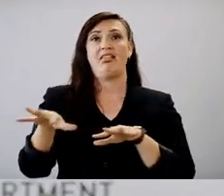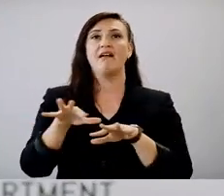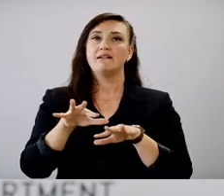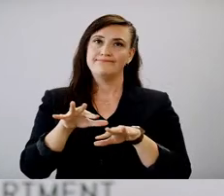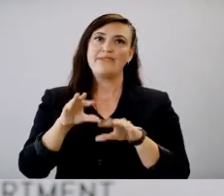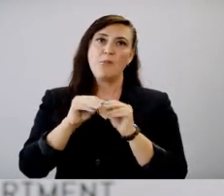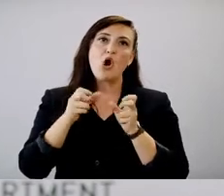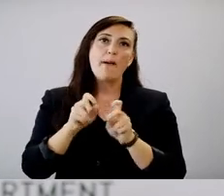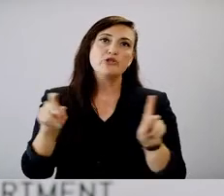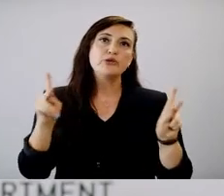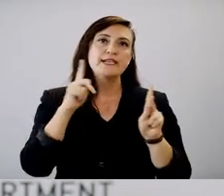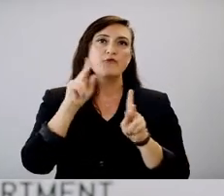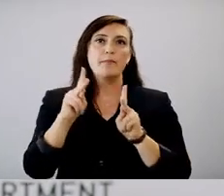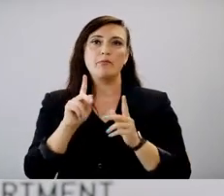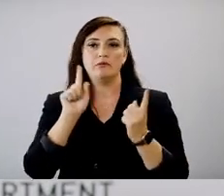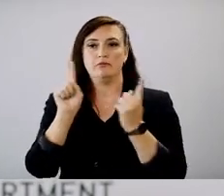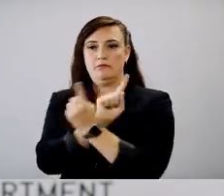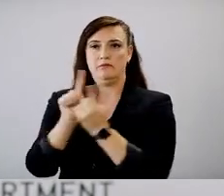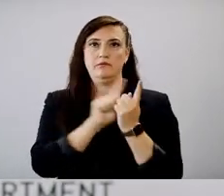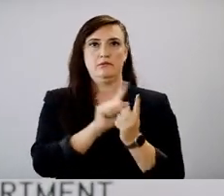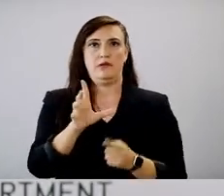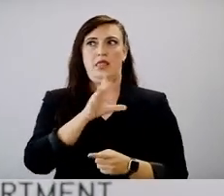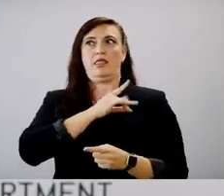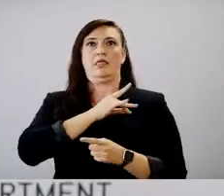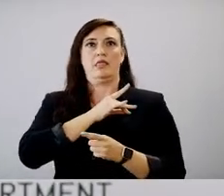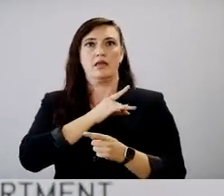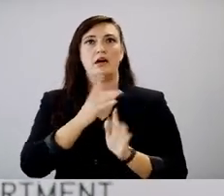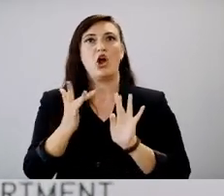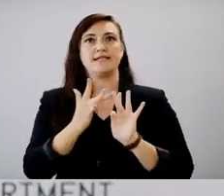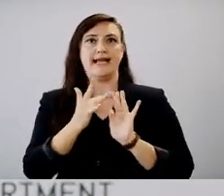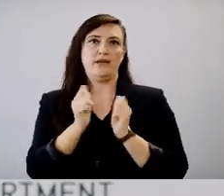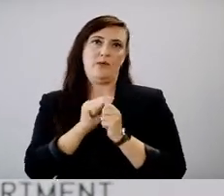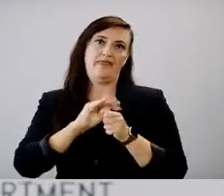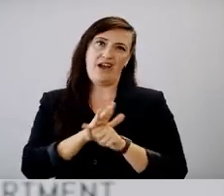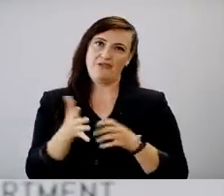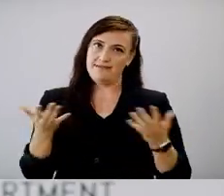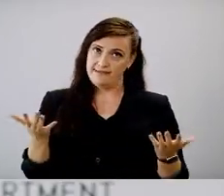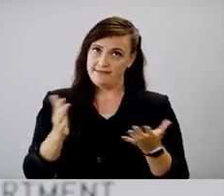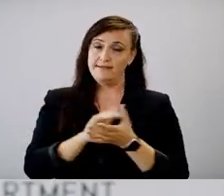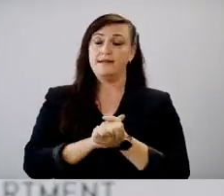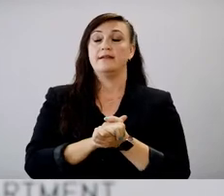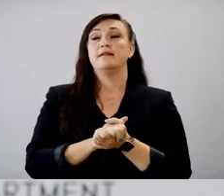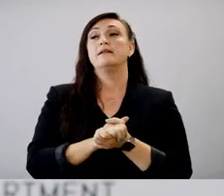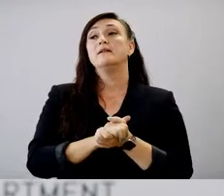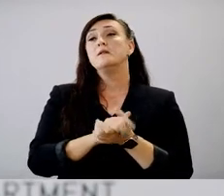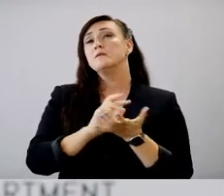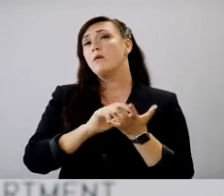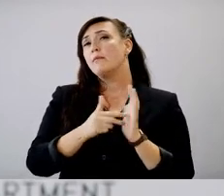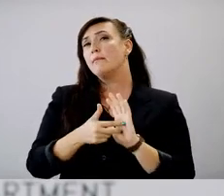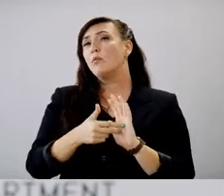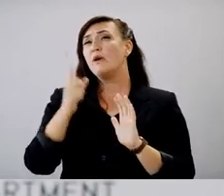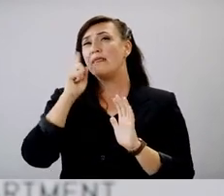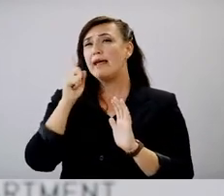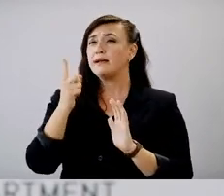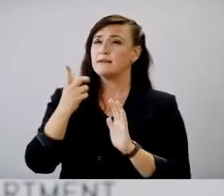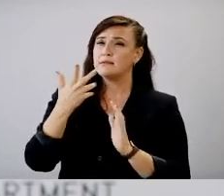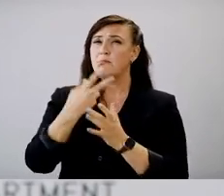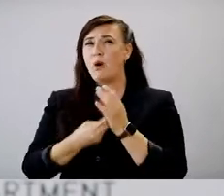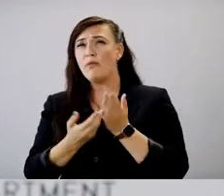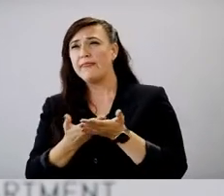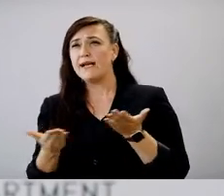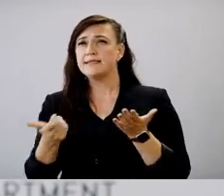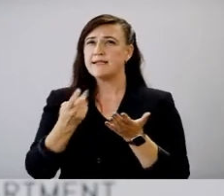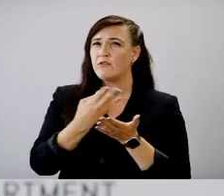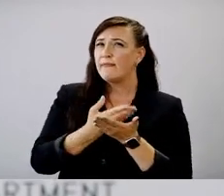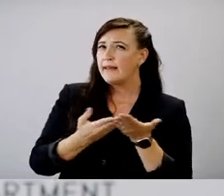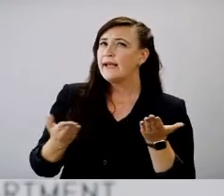opportunities for somebody to come into contact with COVID-19. Um, and so we think it's a combination of a,